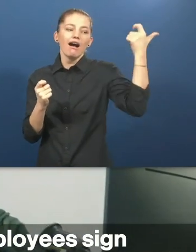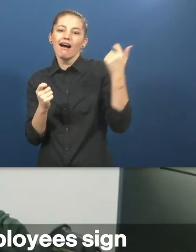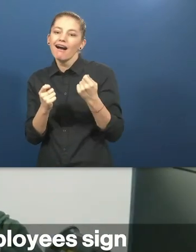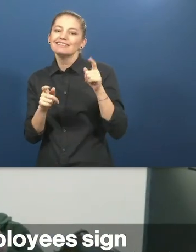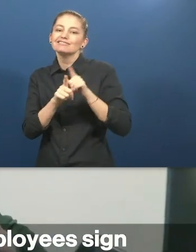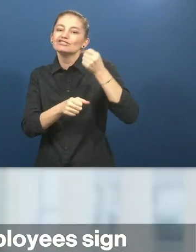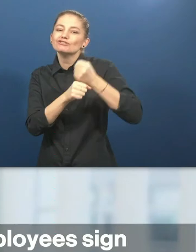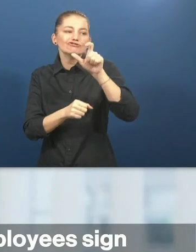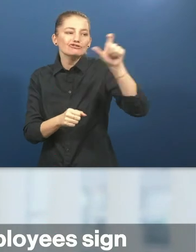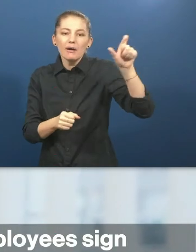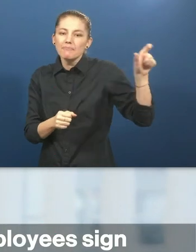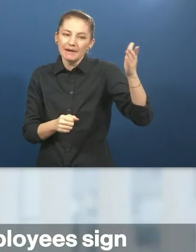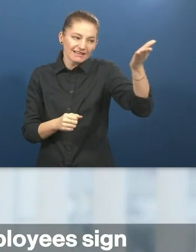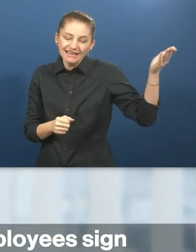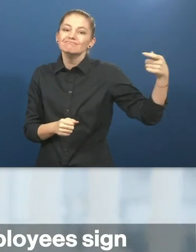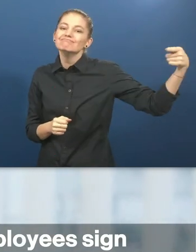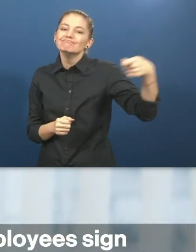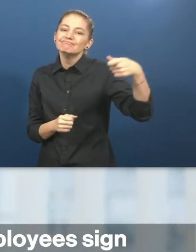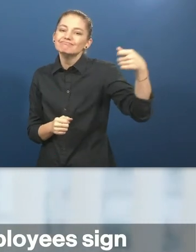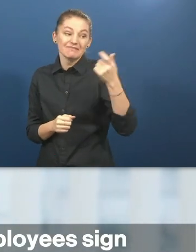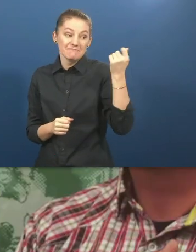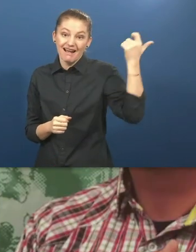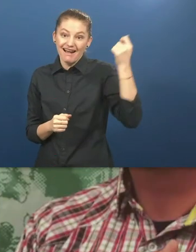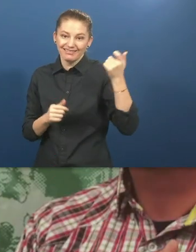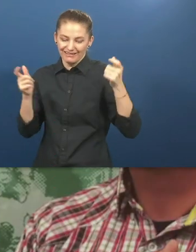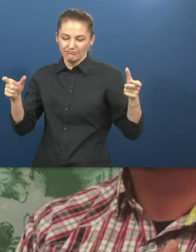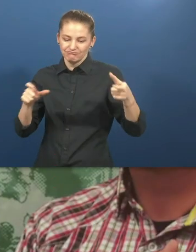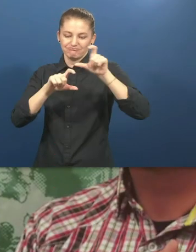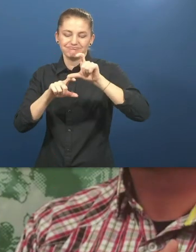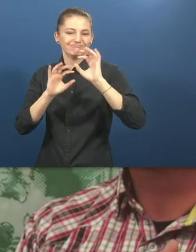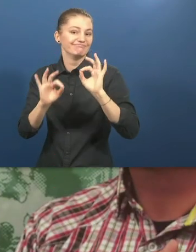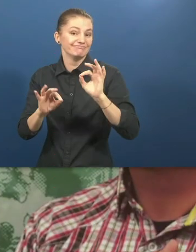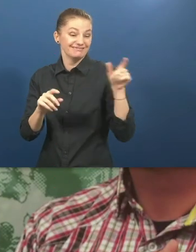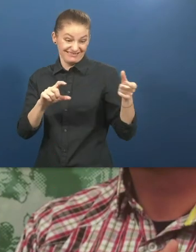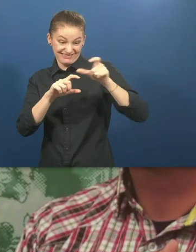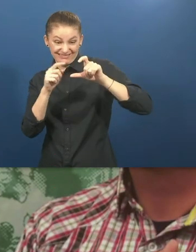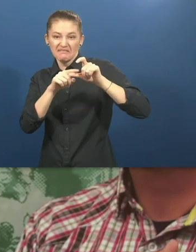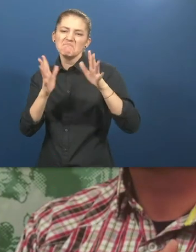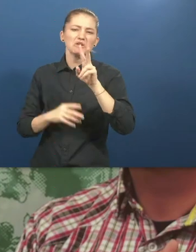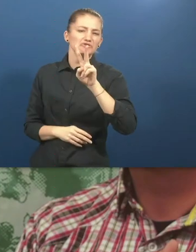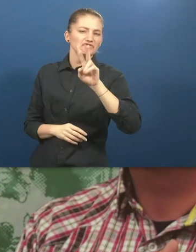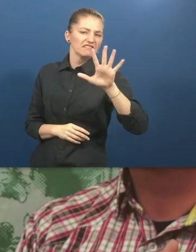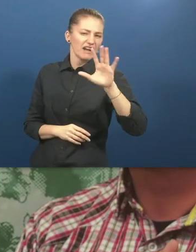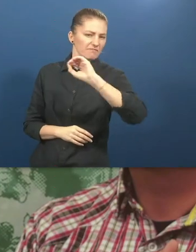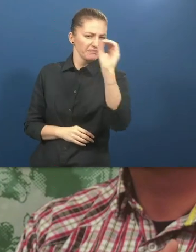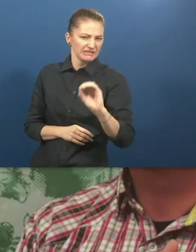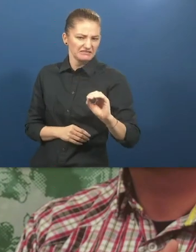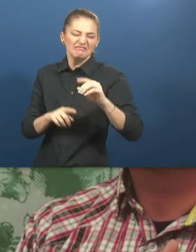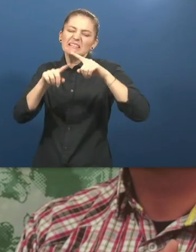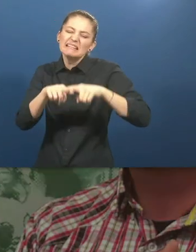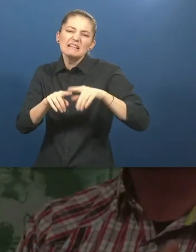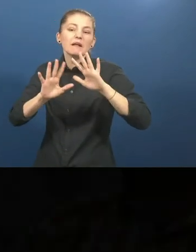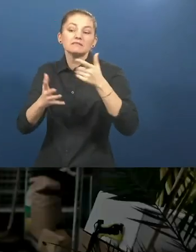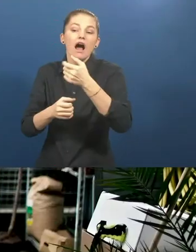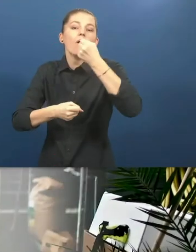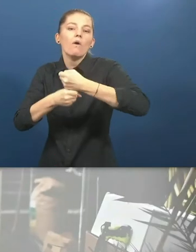and they can increase their income by 25 percent depending on the numbers of hours they